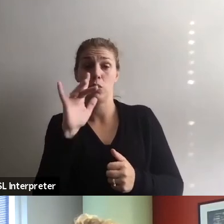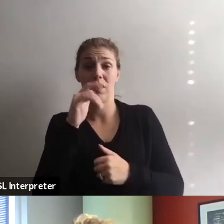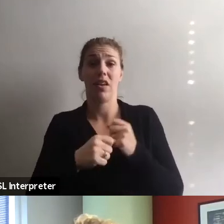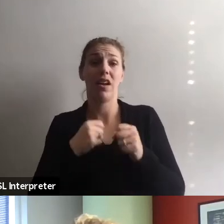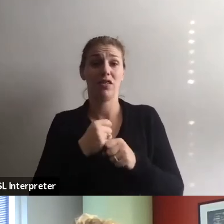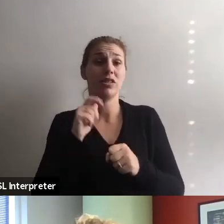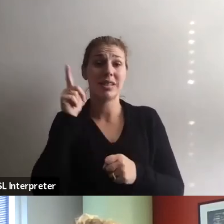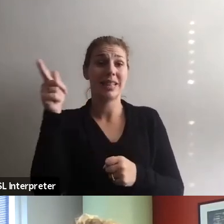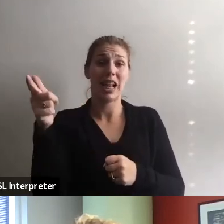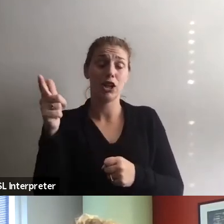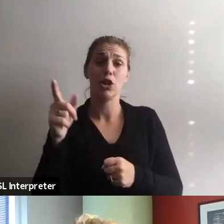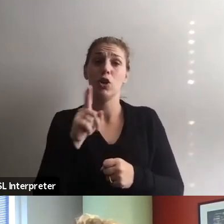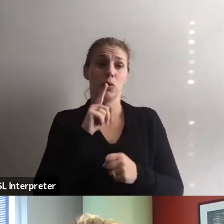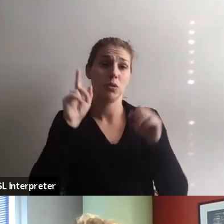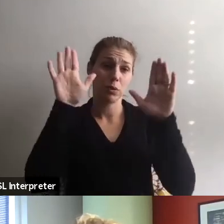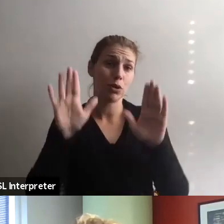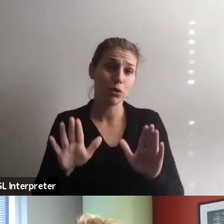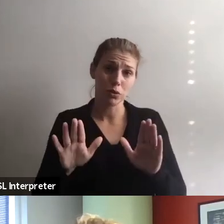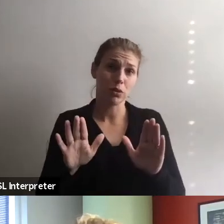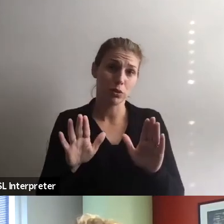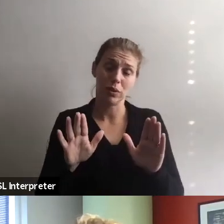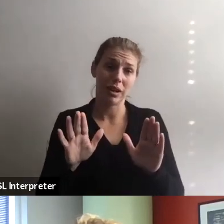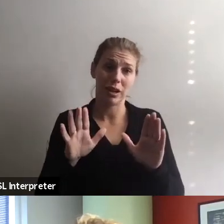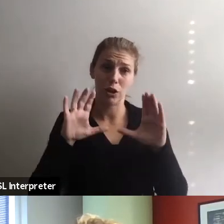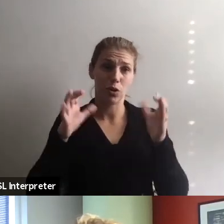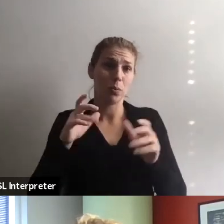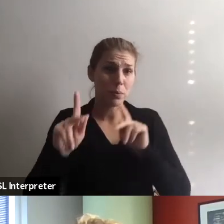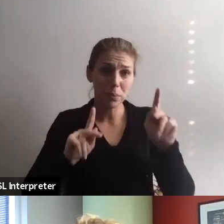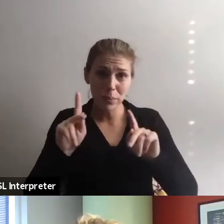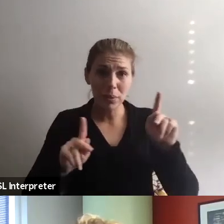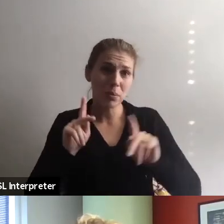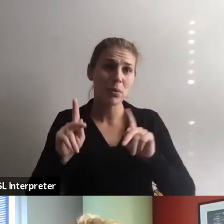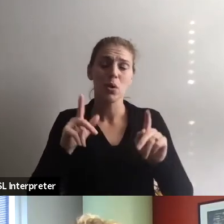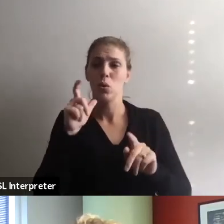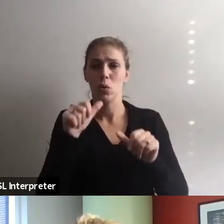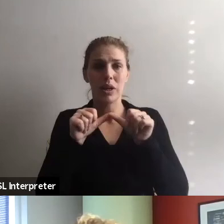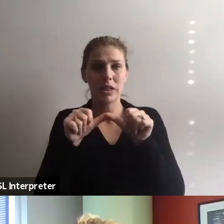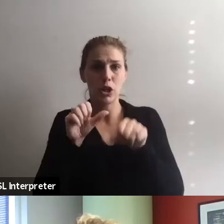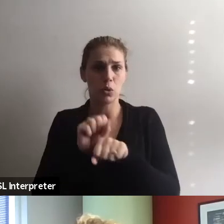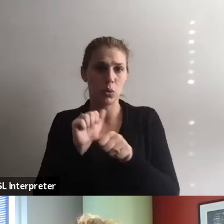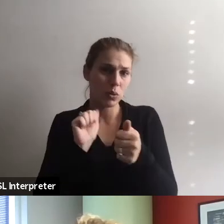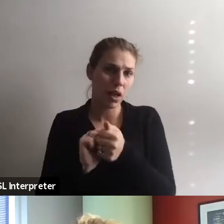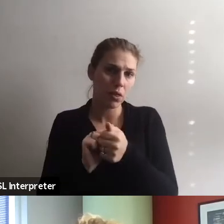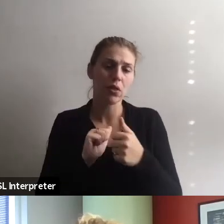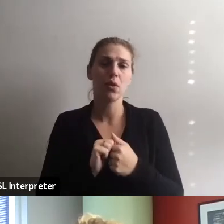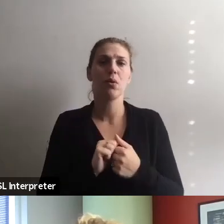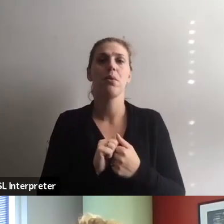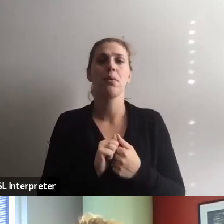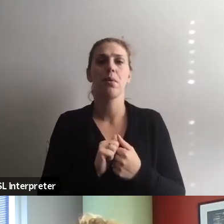later, it's been a fantastic group of people that I continue to work with. And